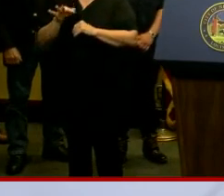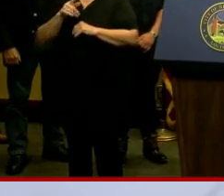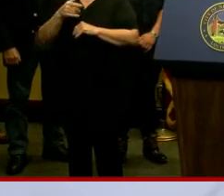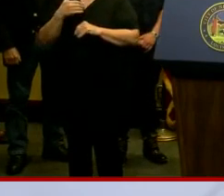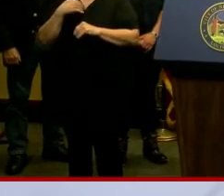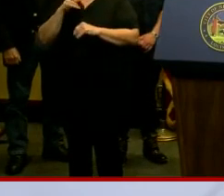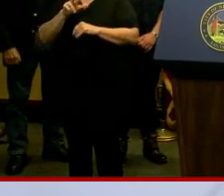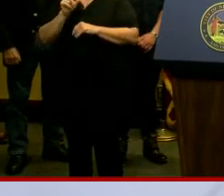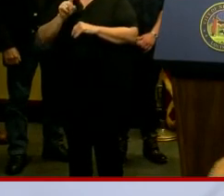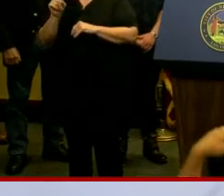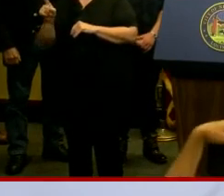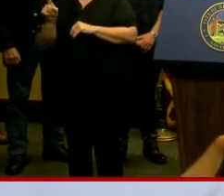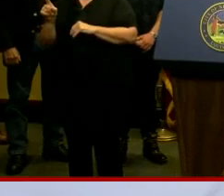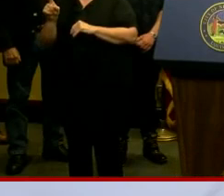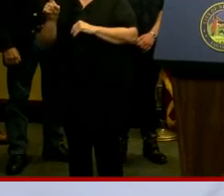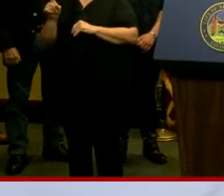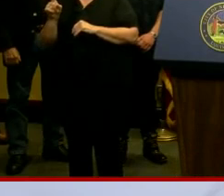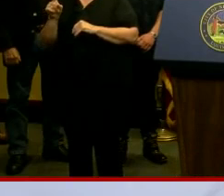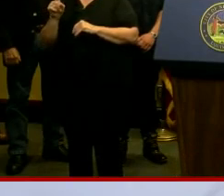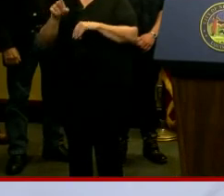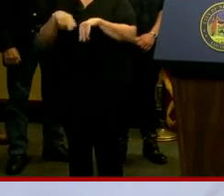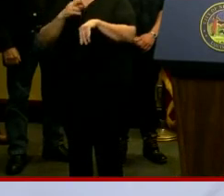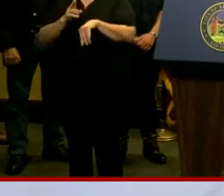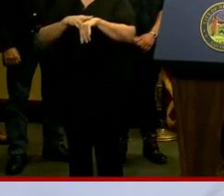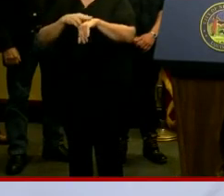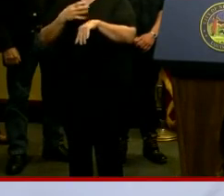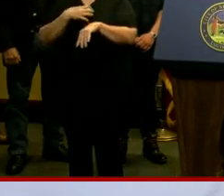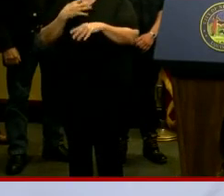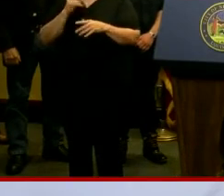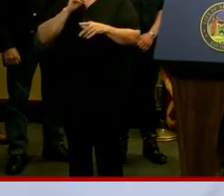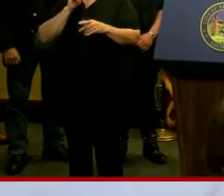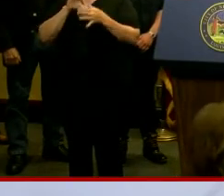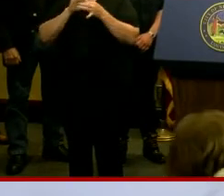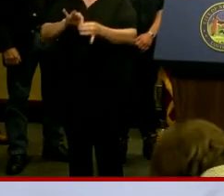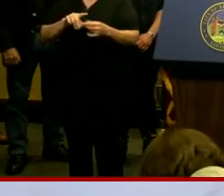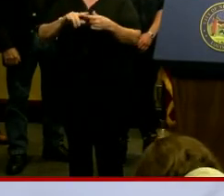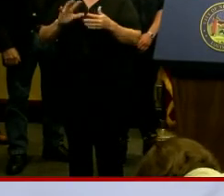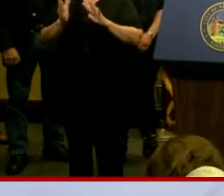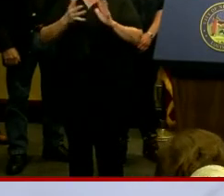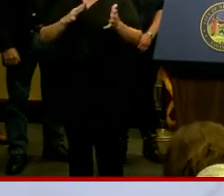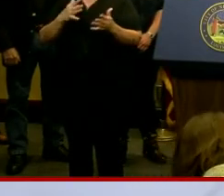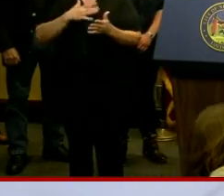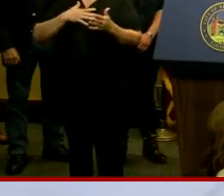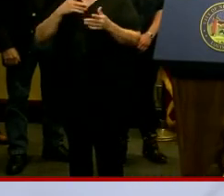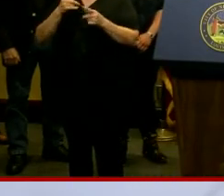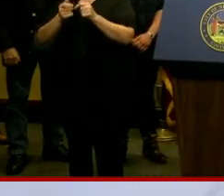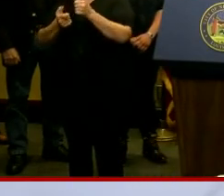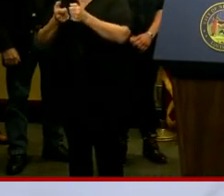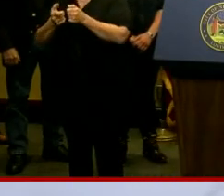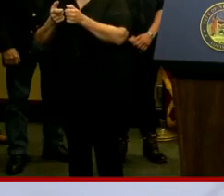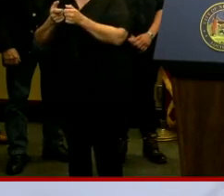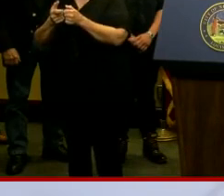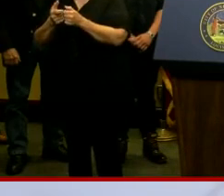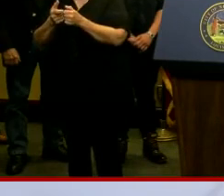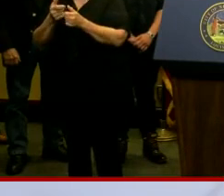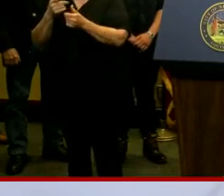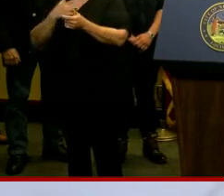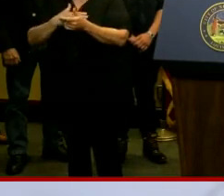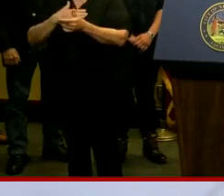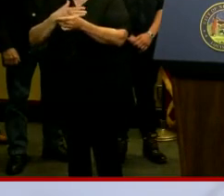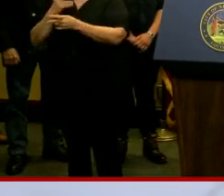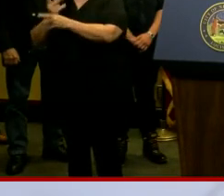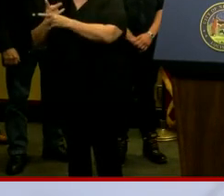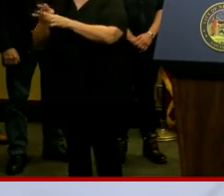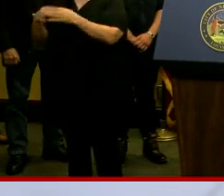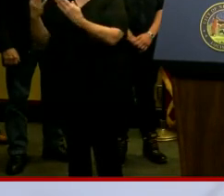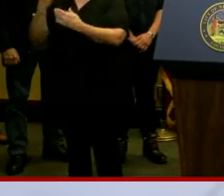a general 3-1-1 normal complaint that's not related to the store, I ask that you text those to us, please, and reserve the phone